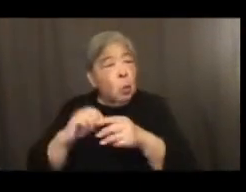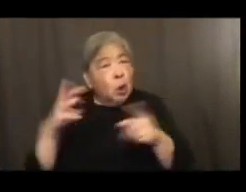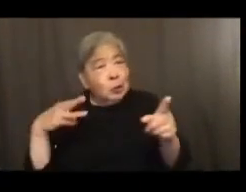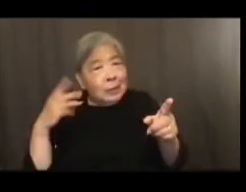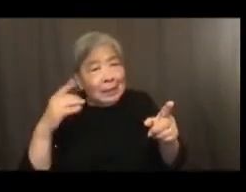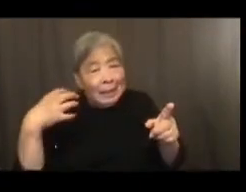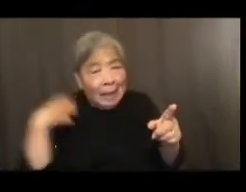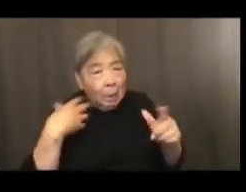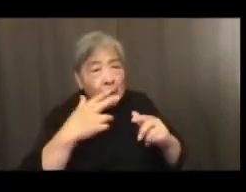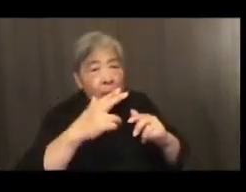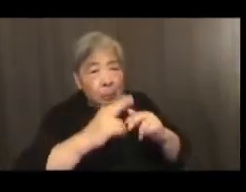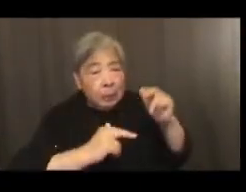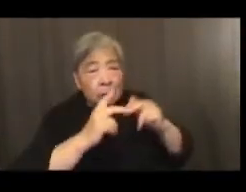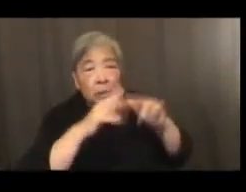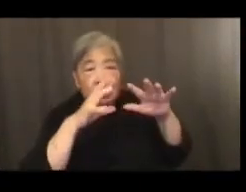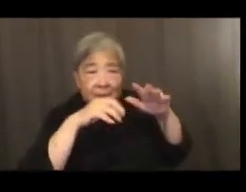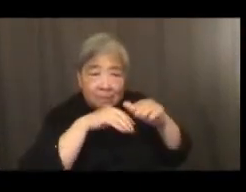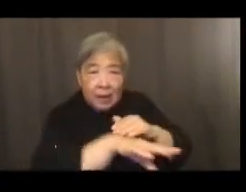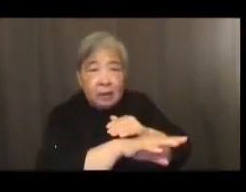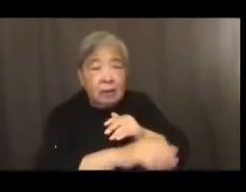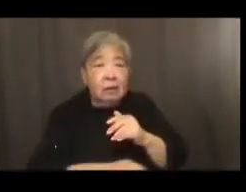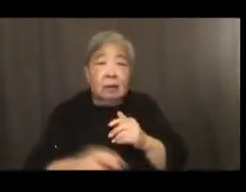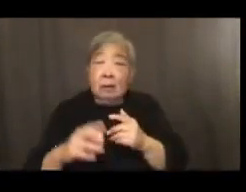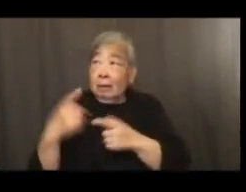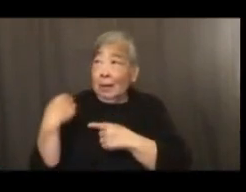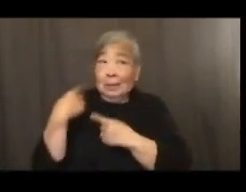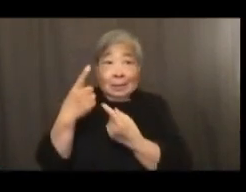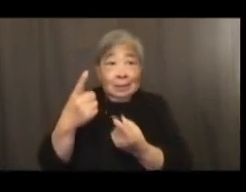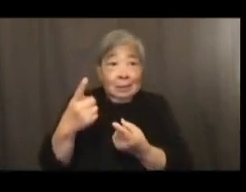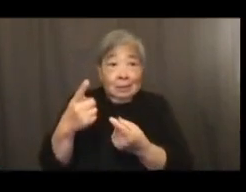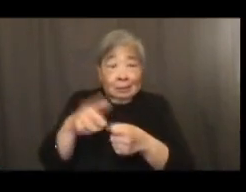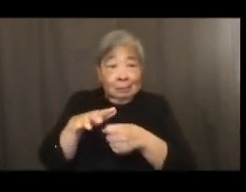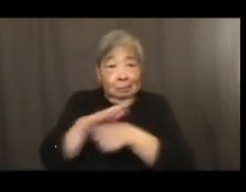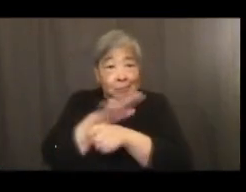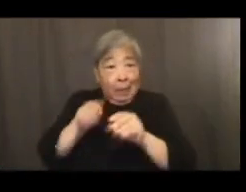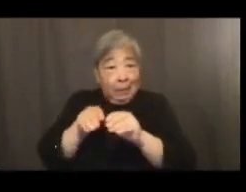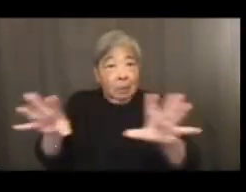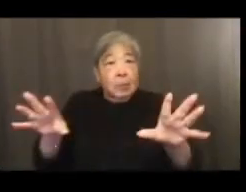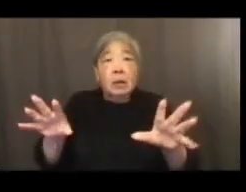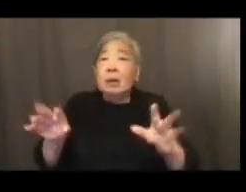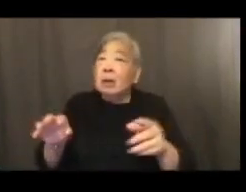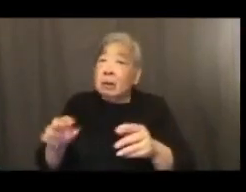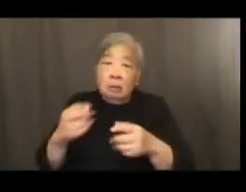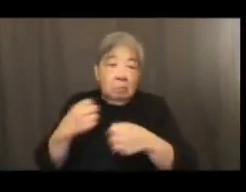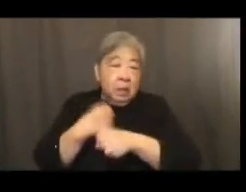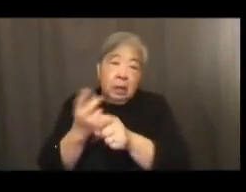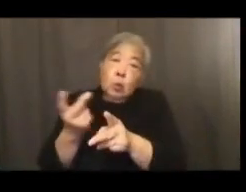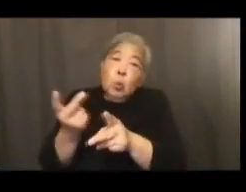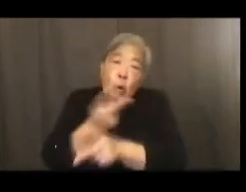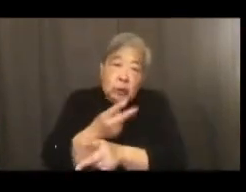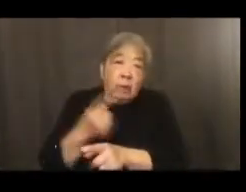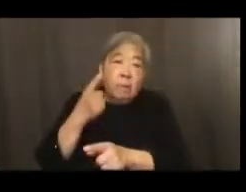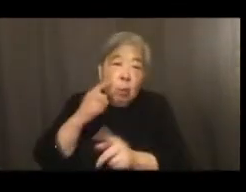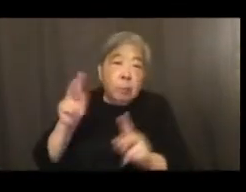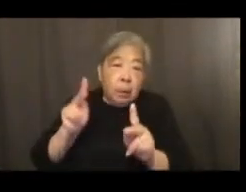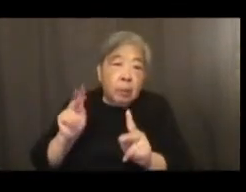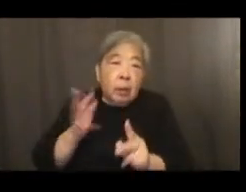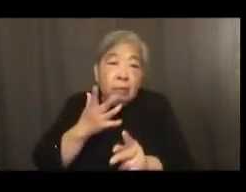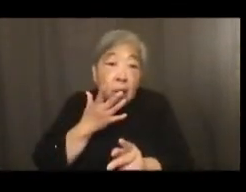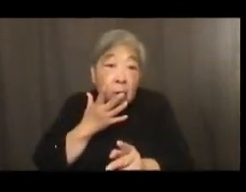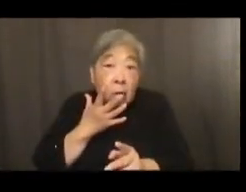January 6th. The pandemic has made things disproportionately worse for people of color and the truly